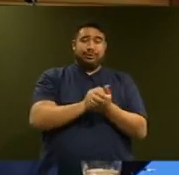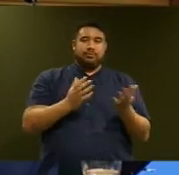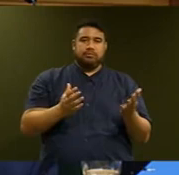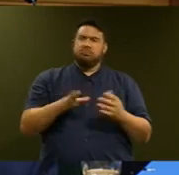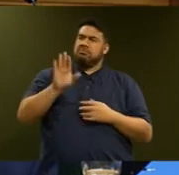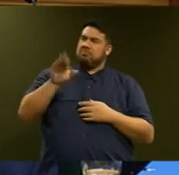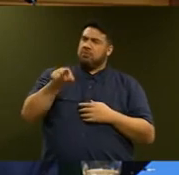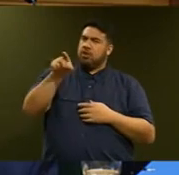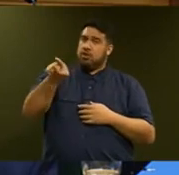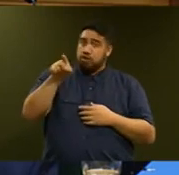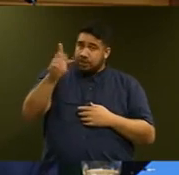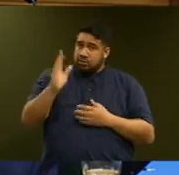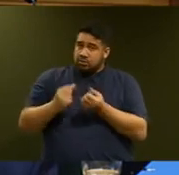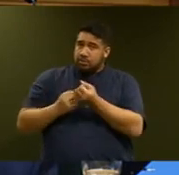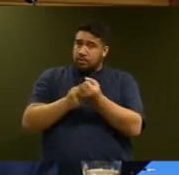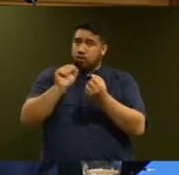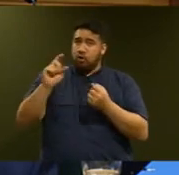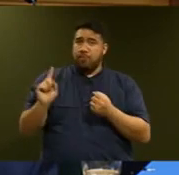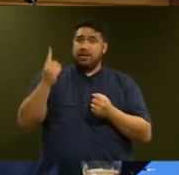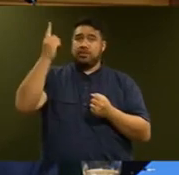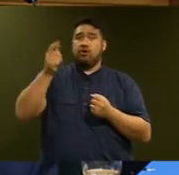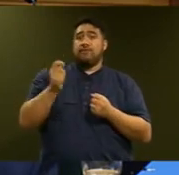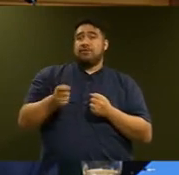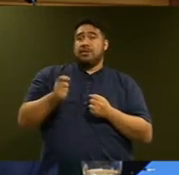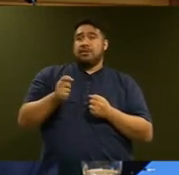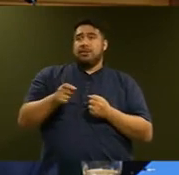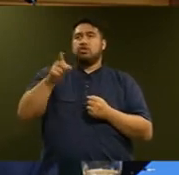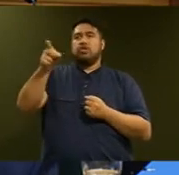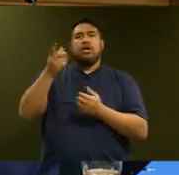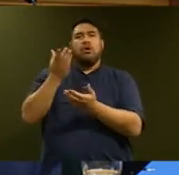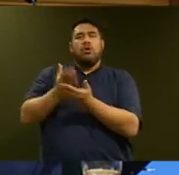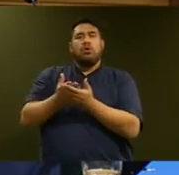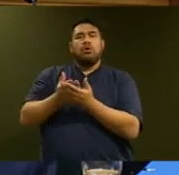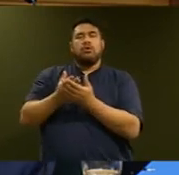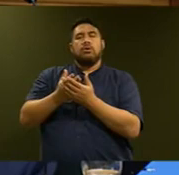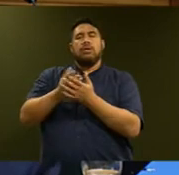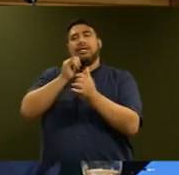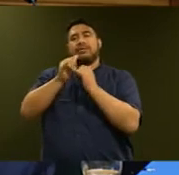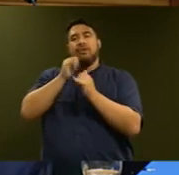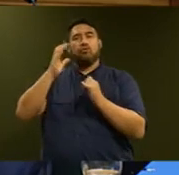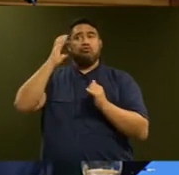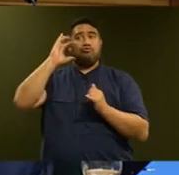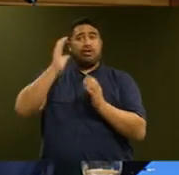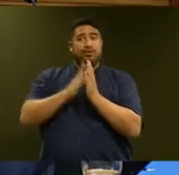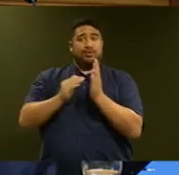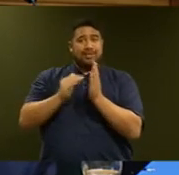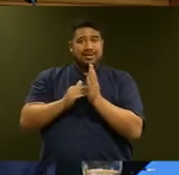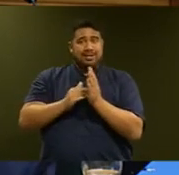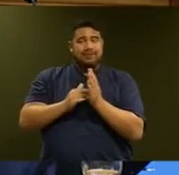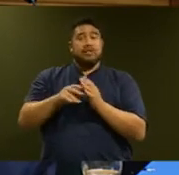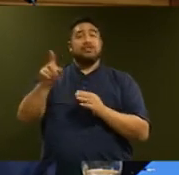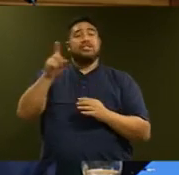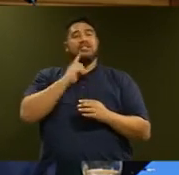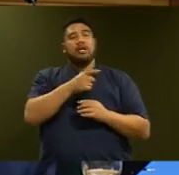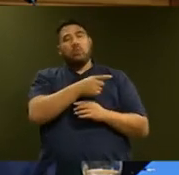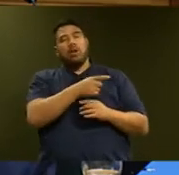Radio New Zealand said in the context of a question in regards to the Prime Minister that she talked about it